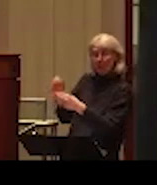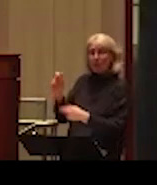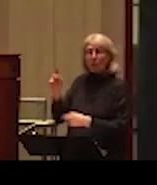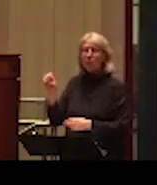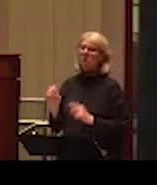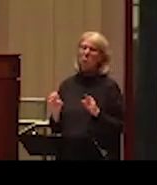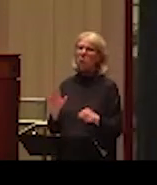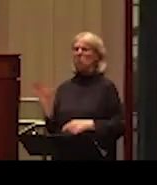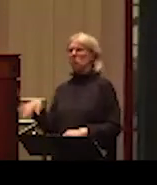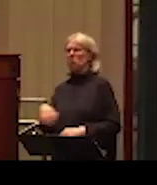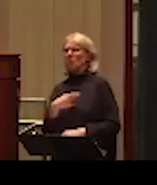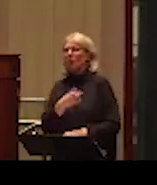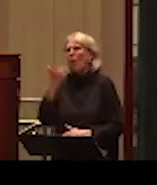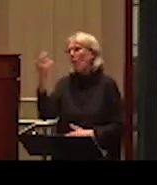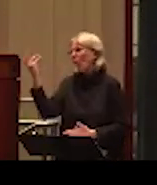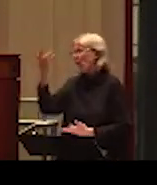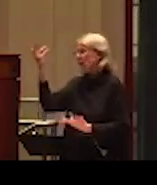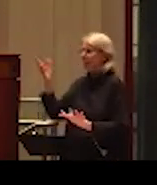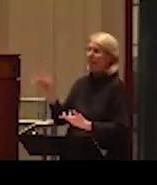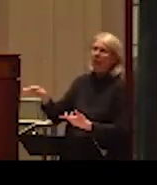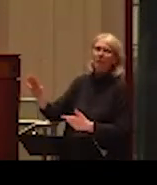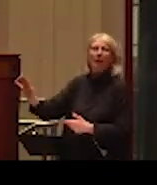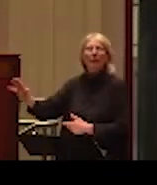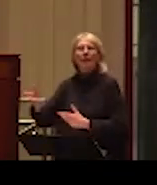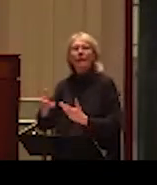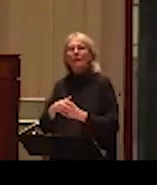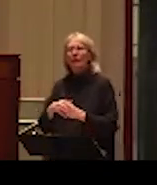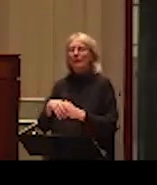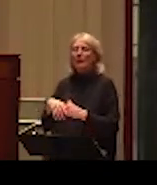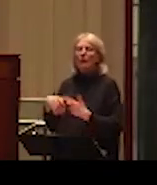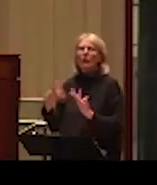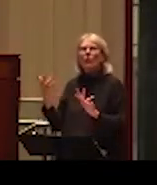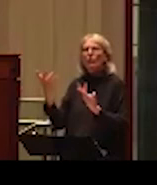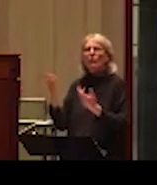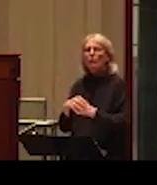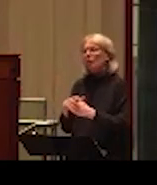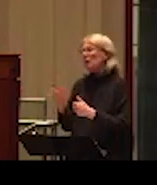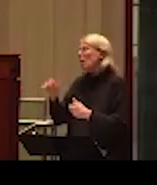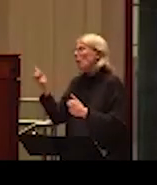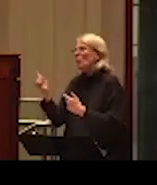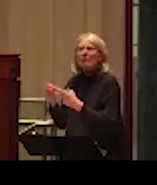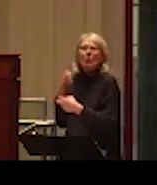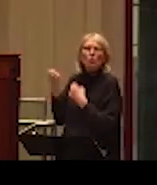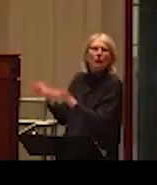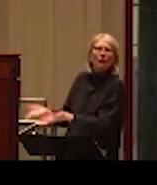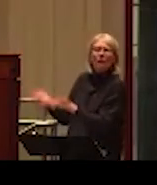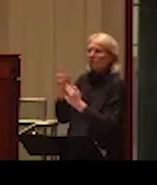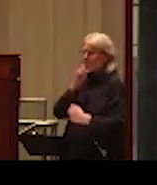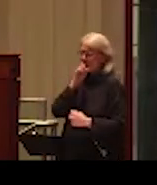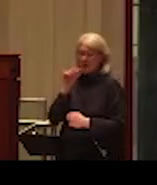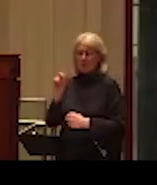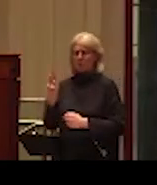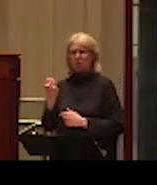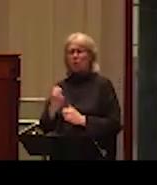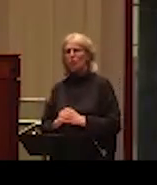would come up with all kind of normalization of, that may be love, that may be something else going on, but they wouldn't call it abuse, and they